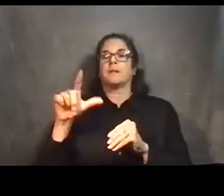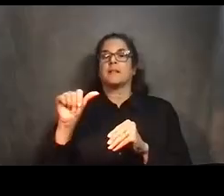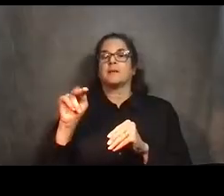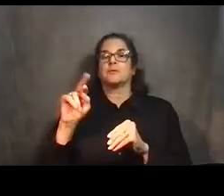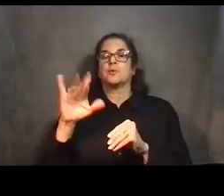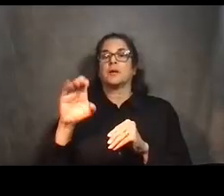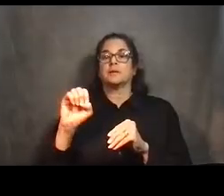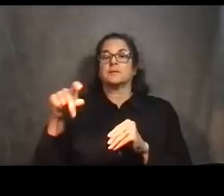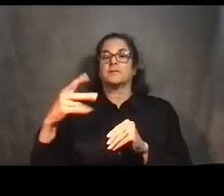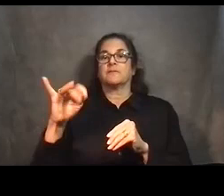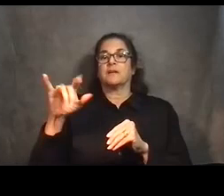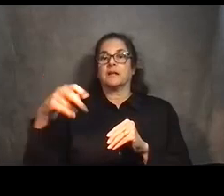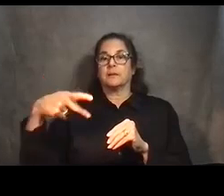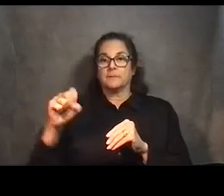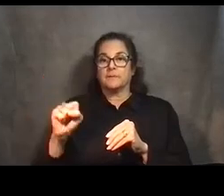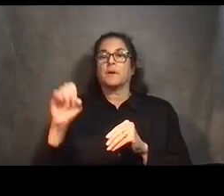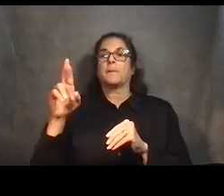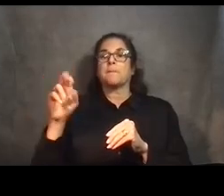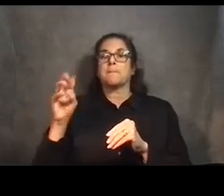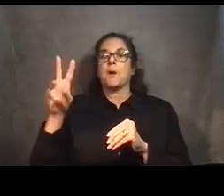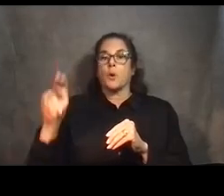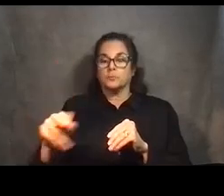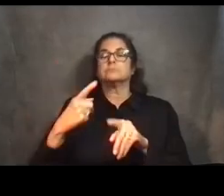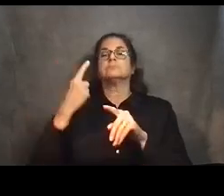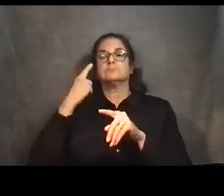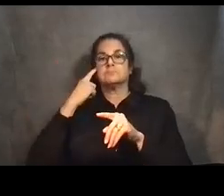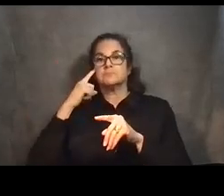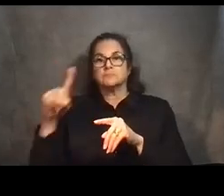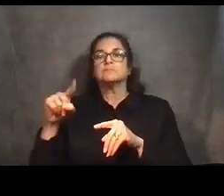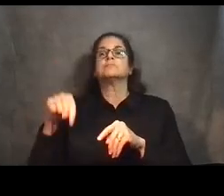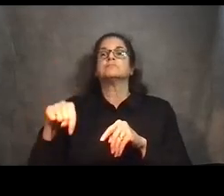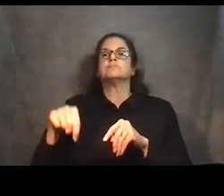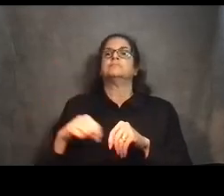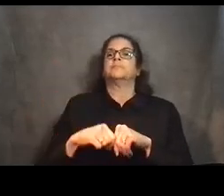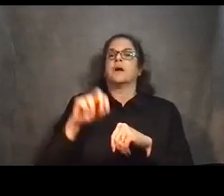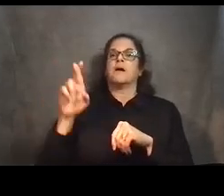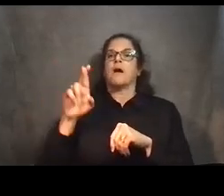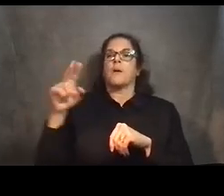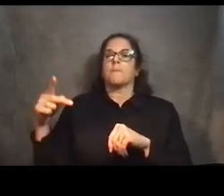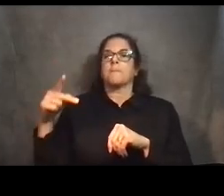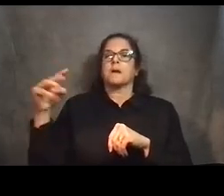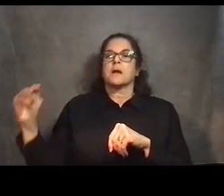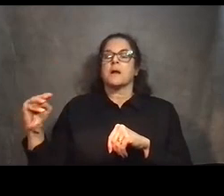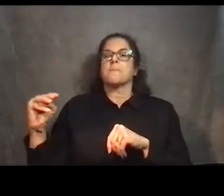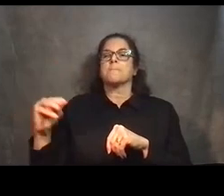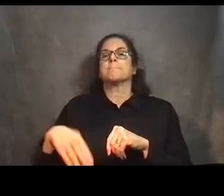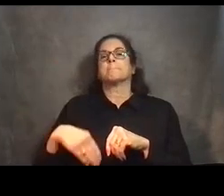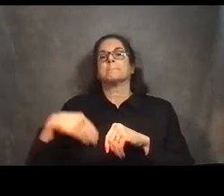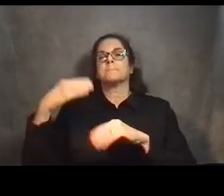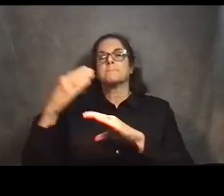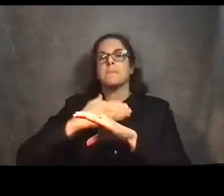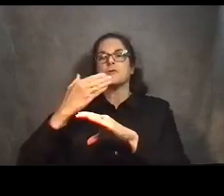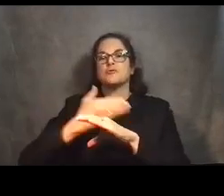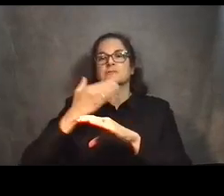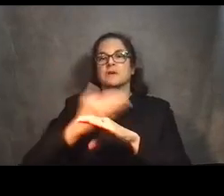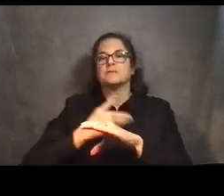part of the outreach team for the CTA RPM Red Purple Modernization Project. I would like to take